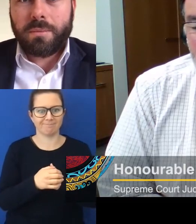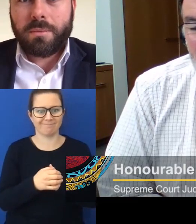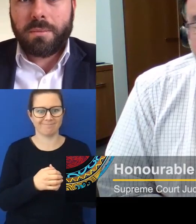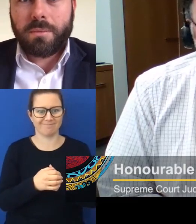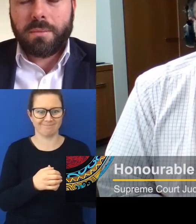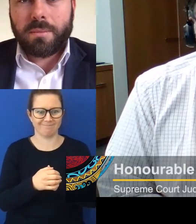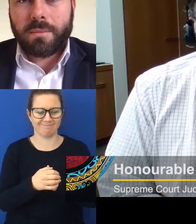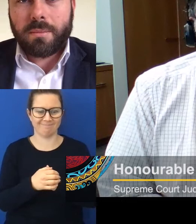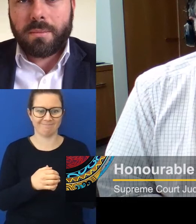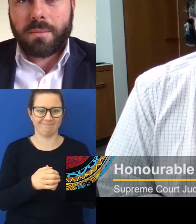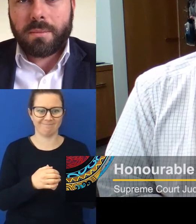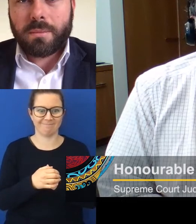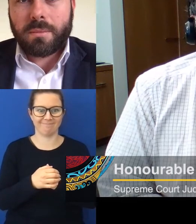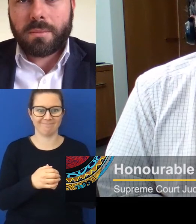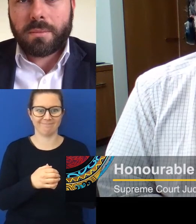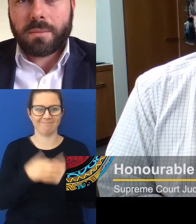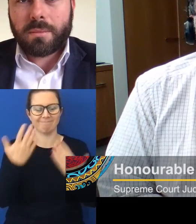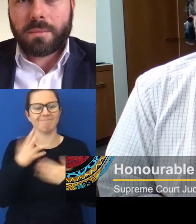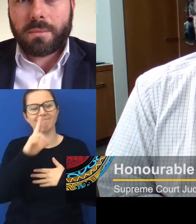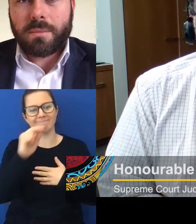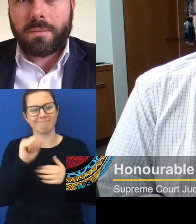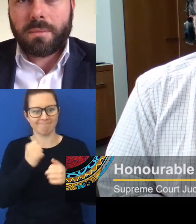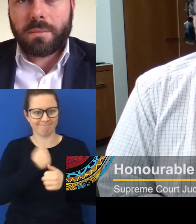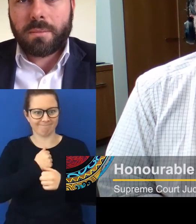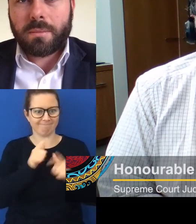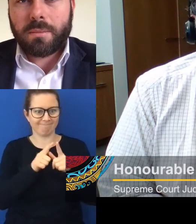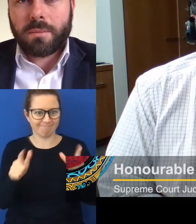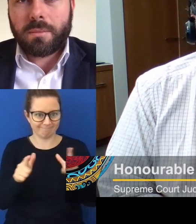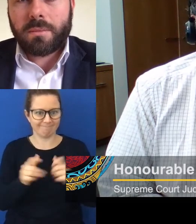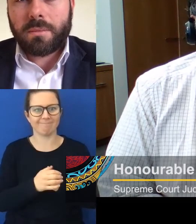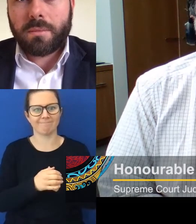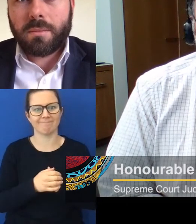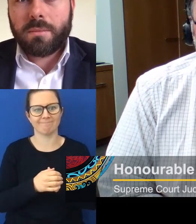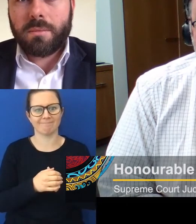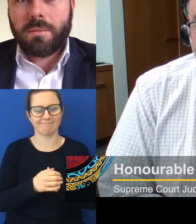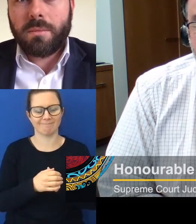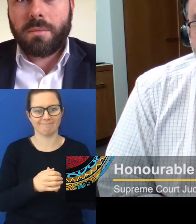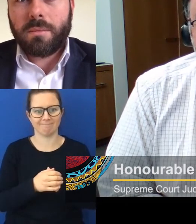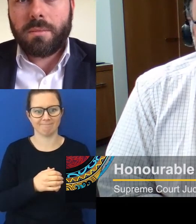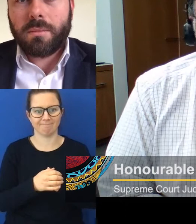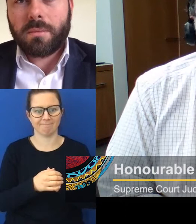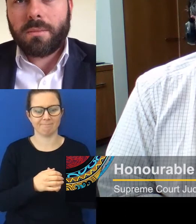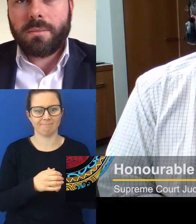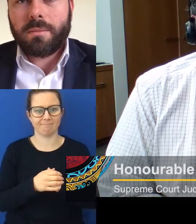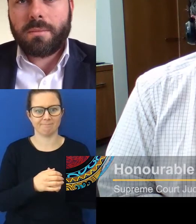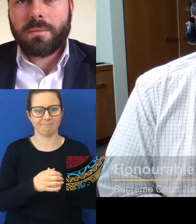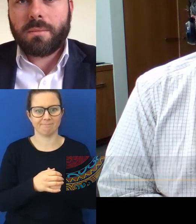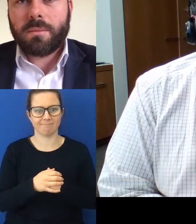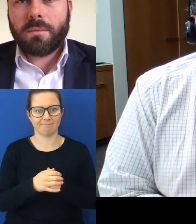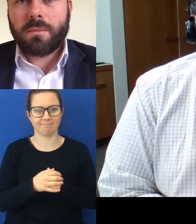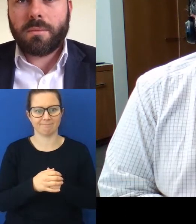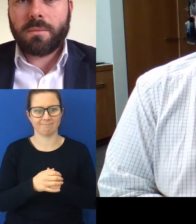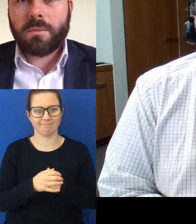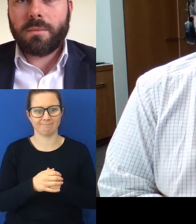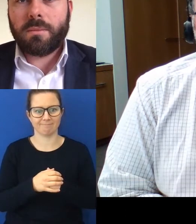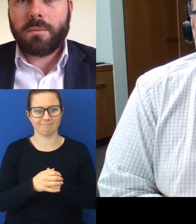Well, tēnā koutou katoa, e te iwi e hui hui nei ki te whakarongo ki e nei kōrero